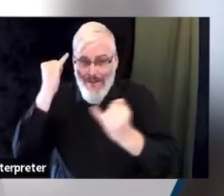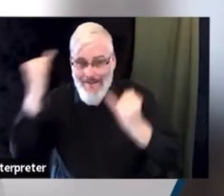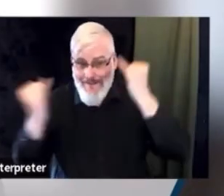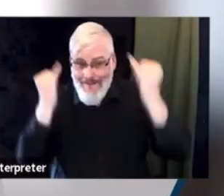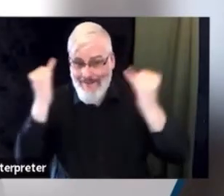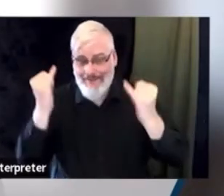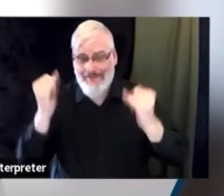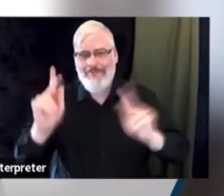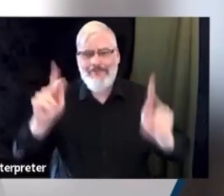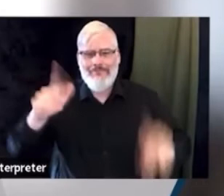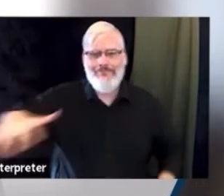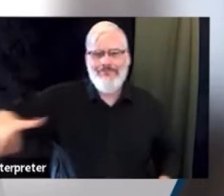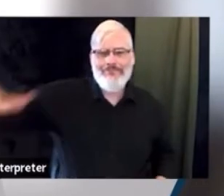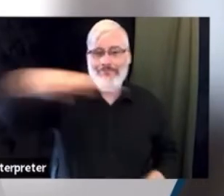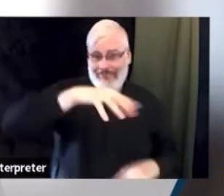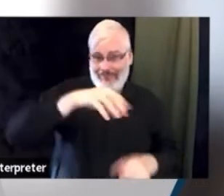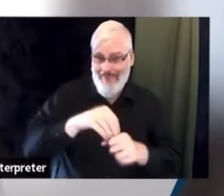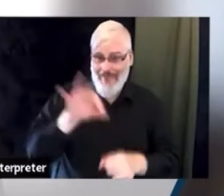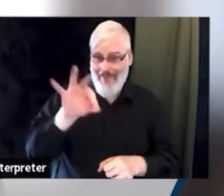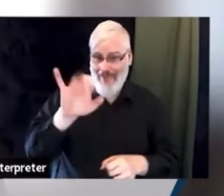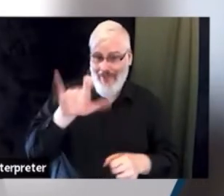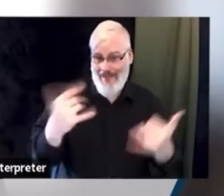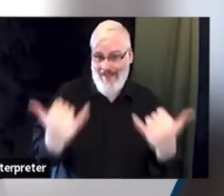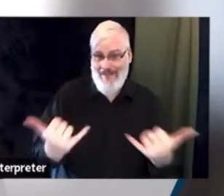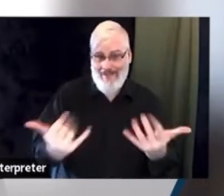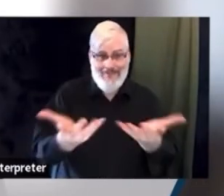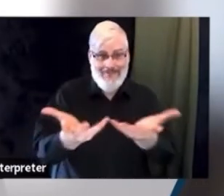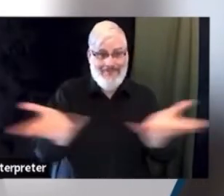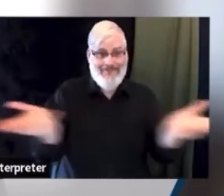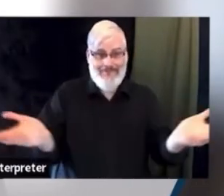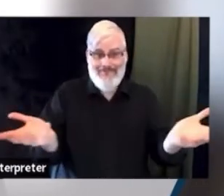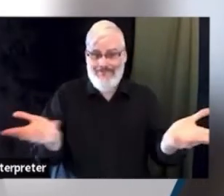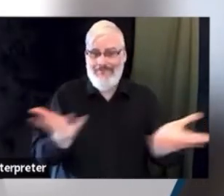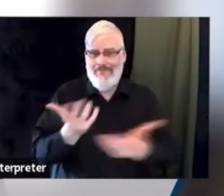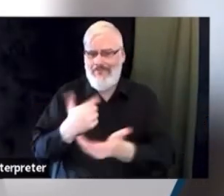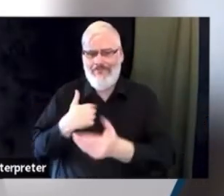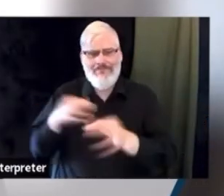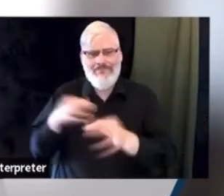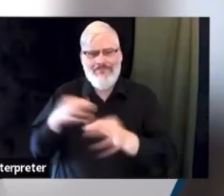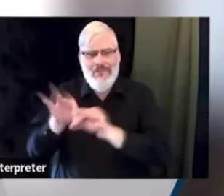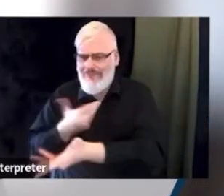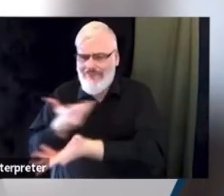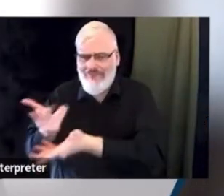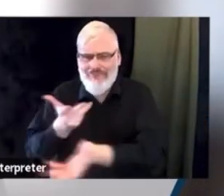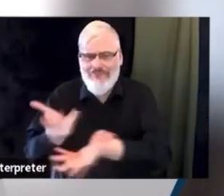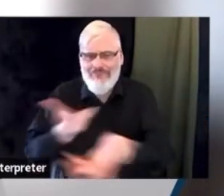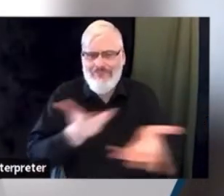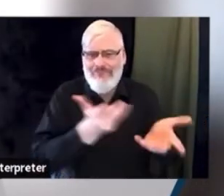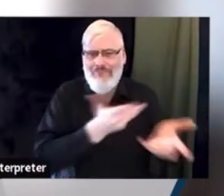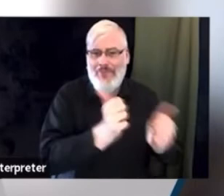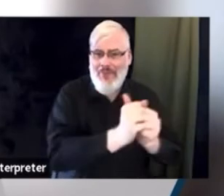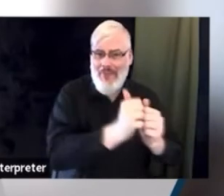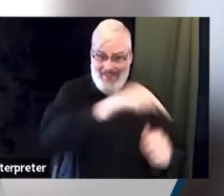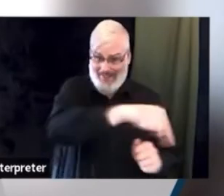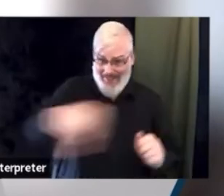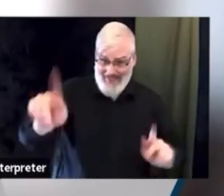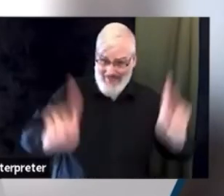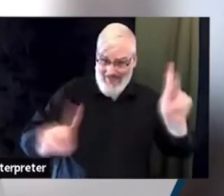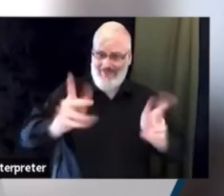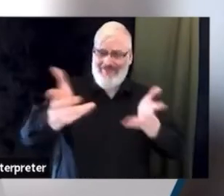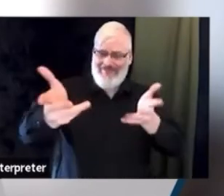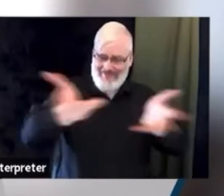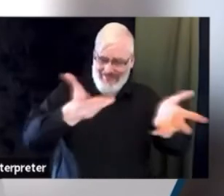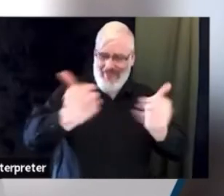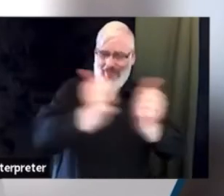interacting with our community every single day. If we can embrace ideas, support and try to